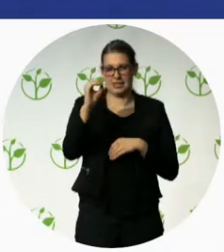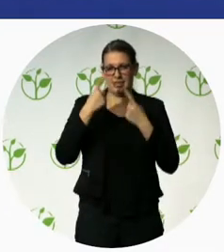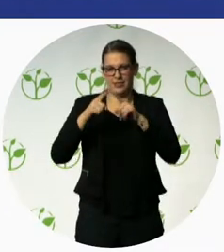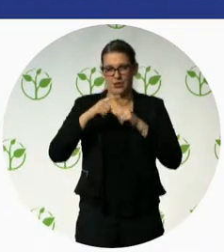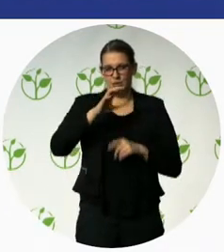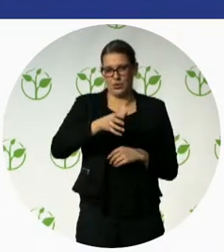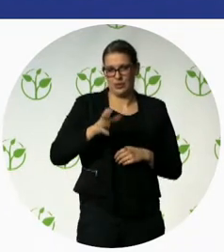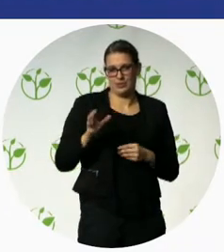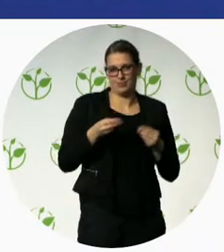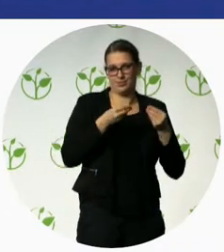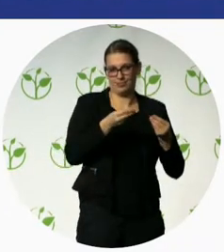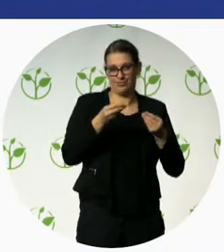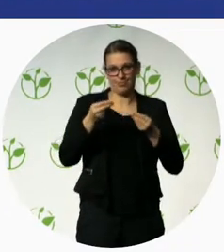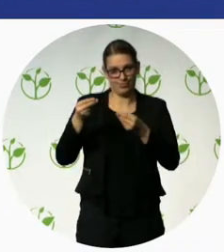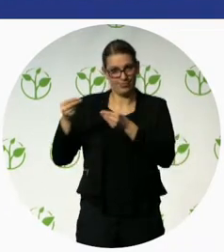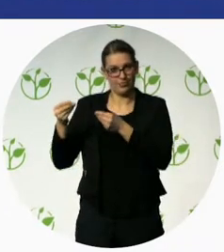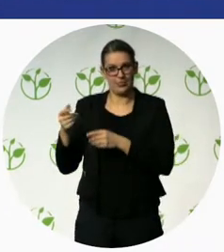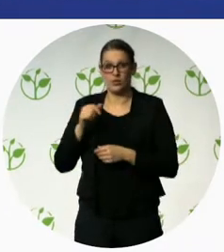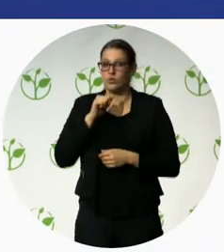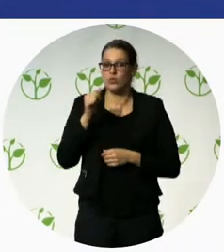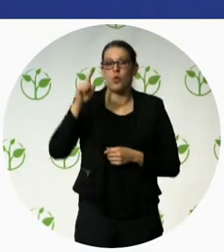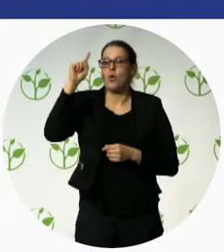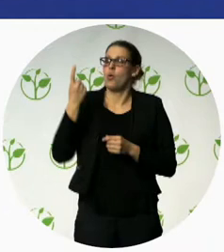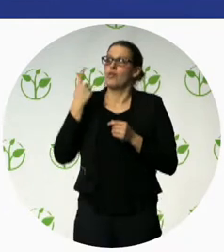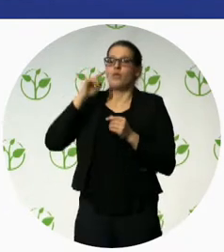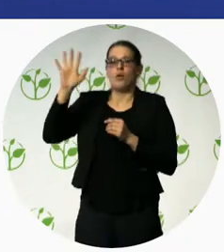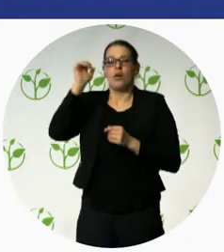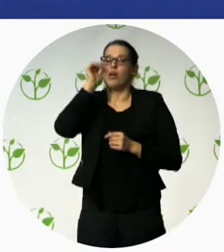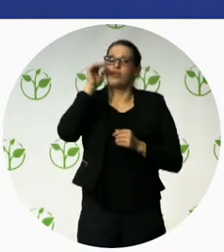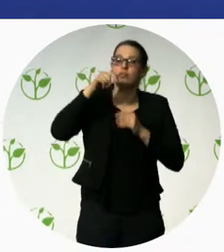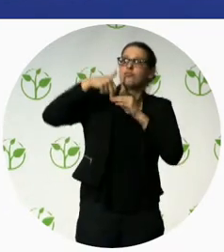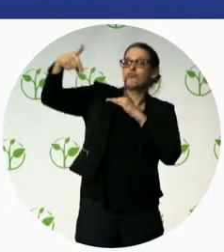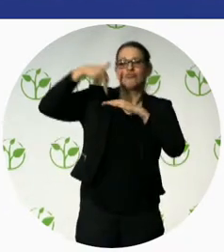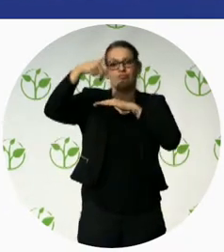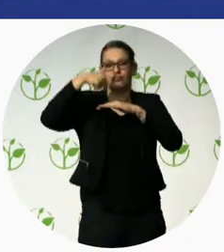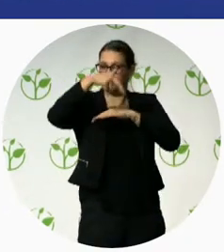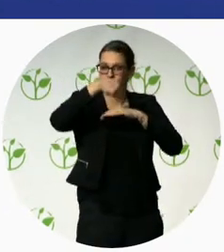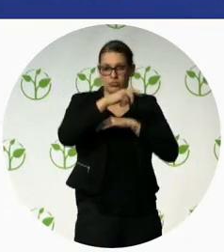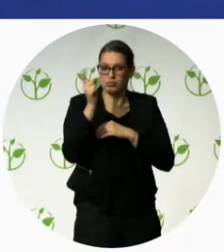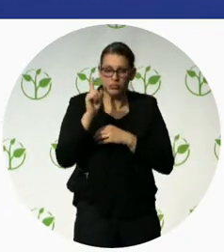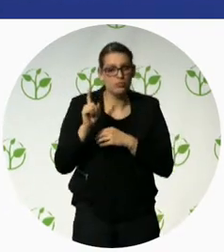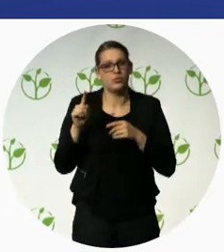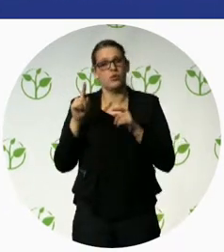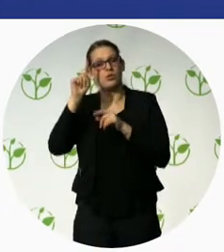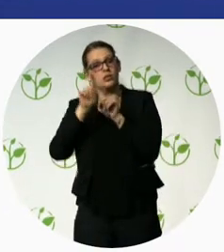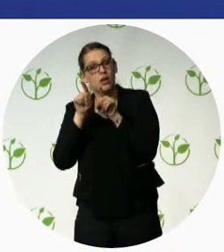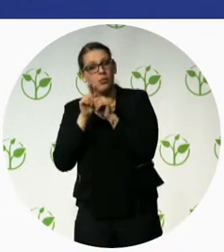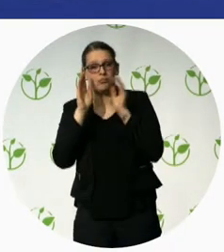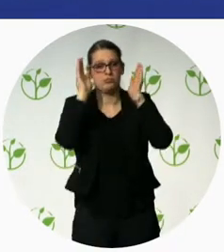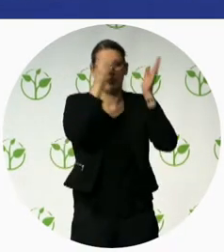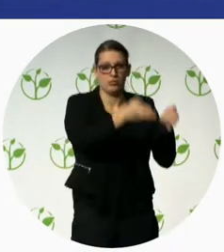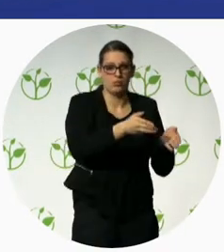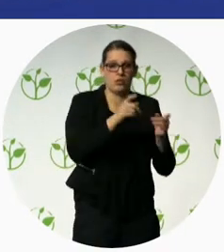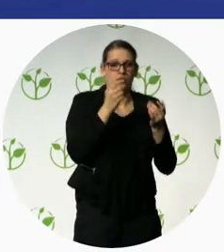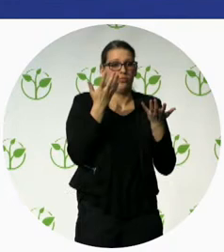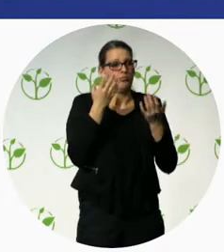because in a medical perspective an artificial limb replaces a lost body part but in the social context it is an enabler